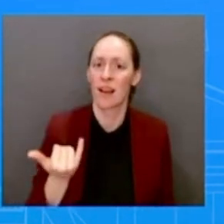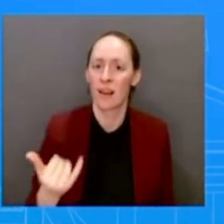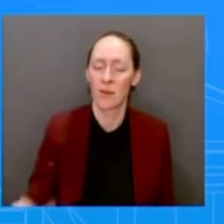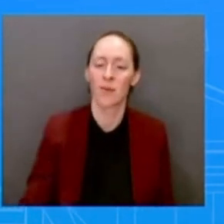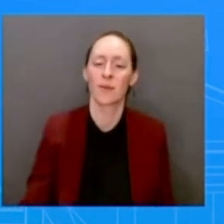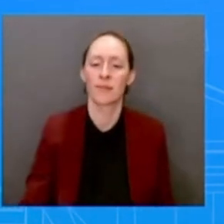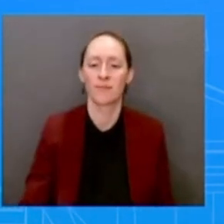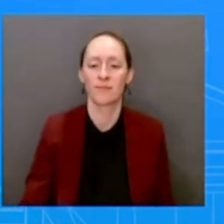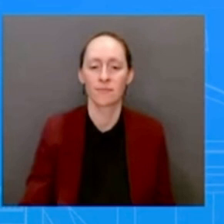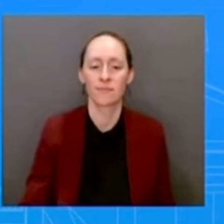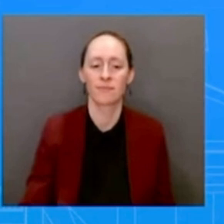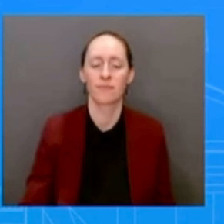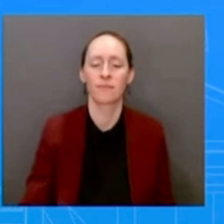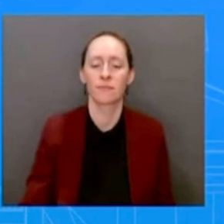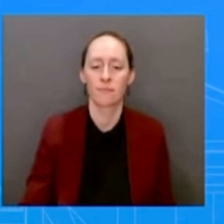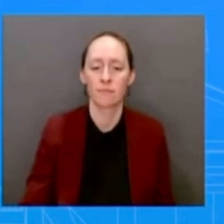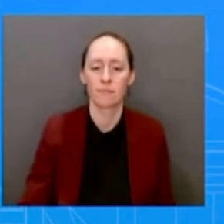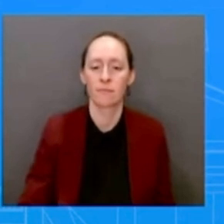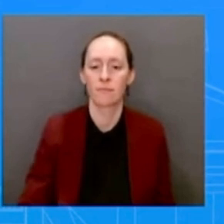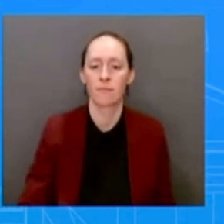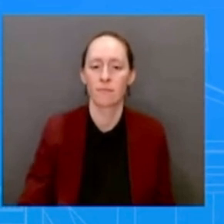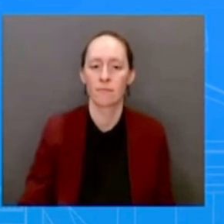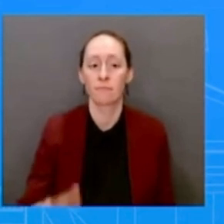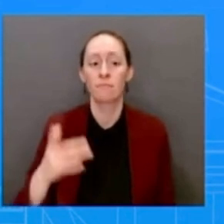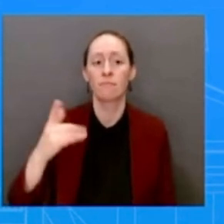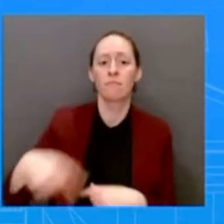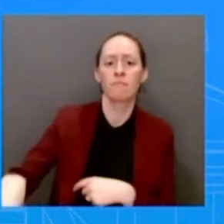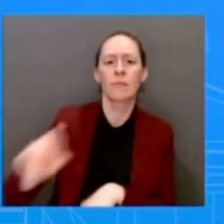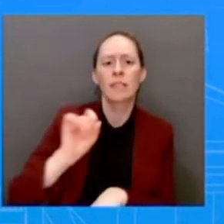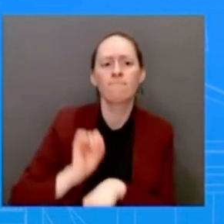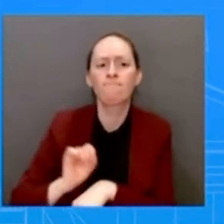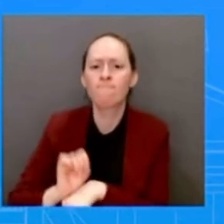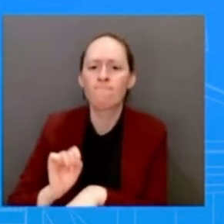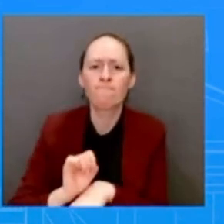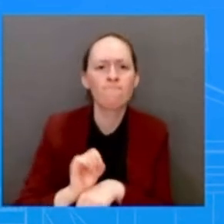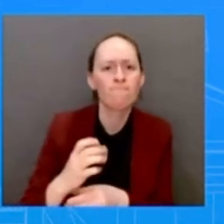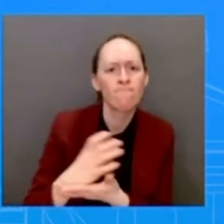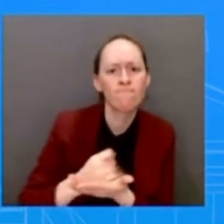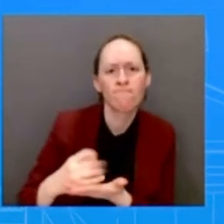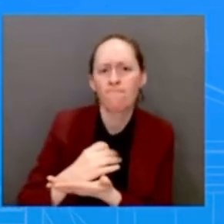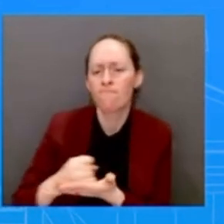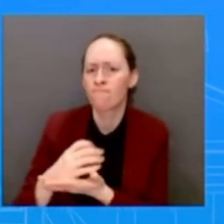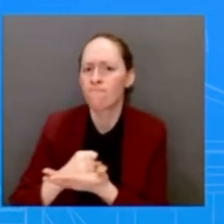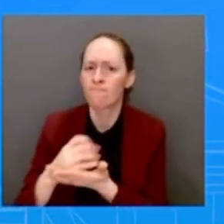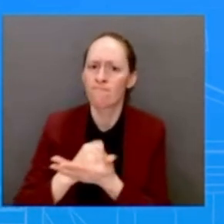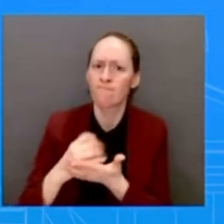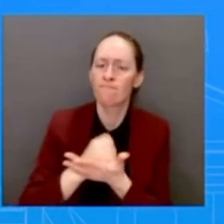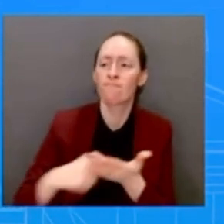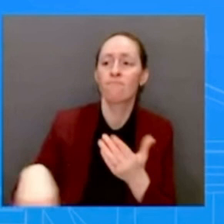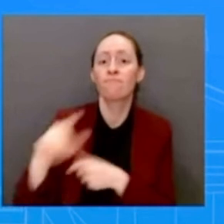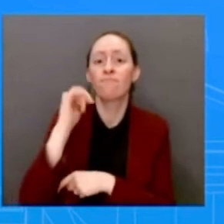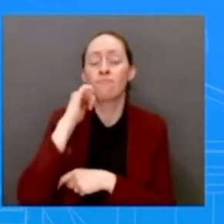seven months ago. And so we're going to continue to do that. Let's not forget, when we think about the